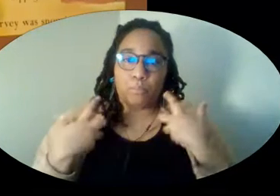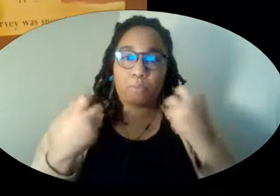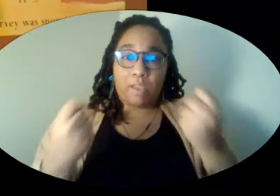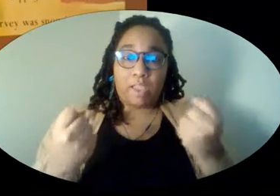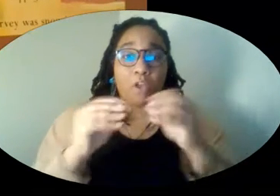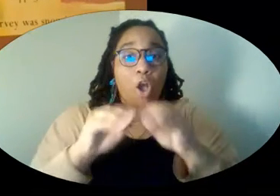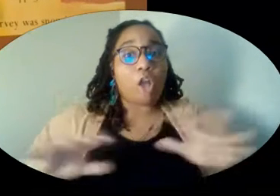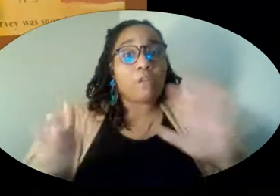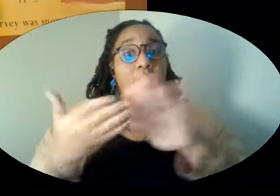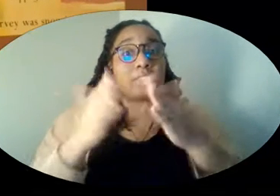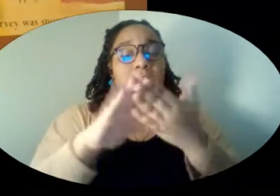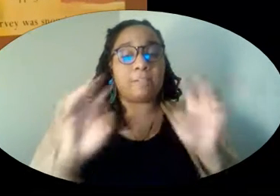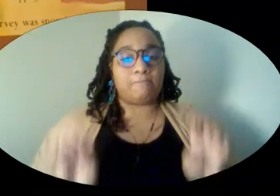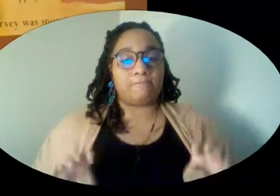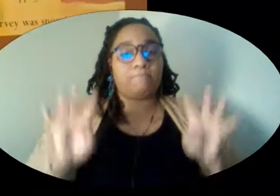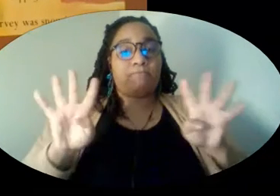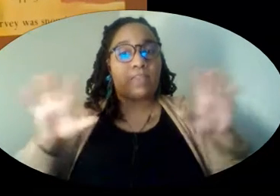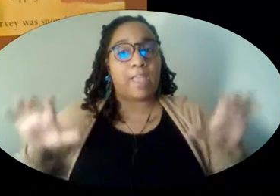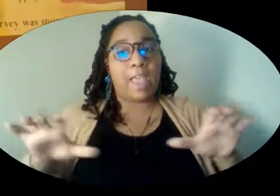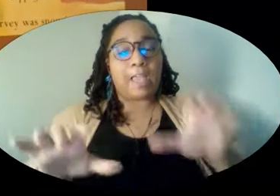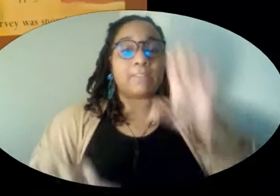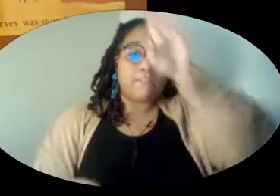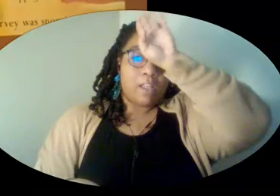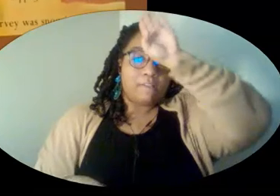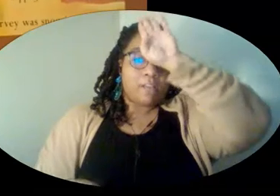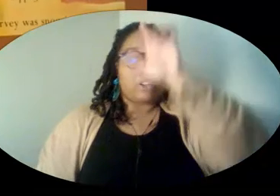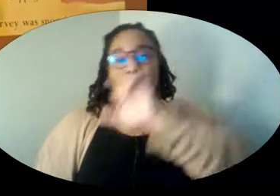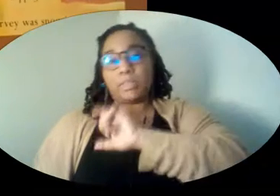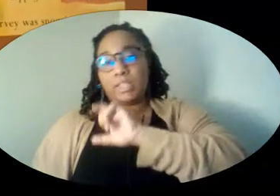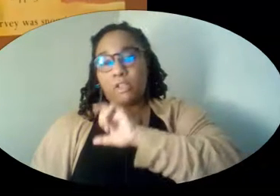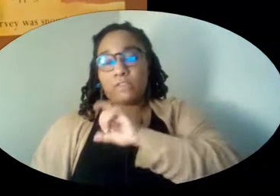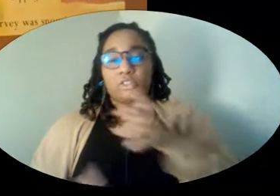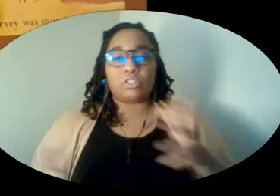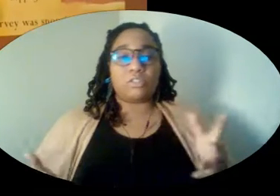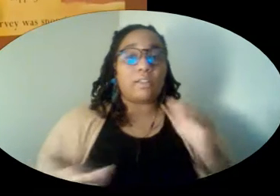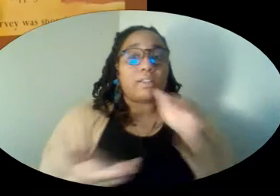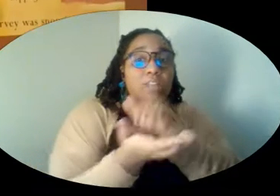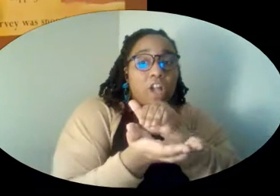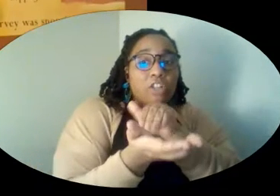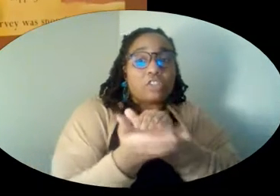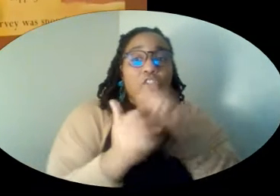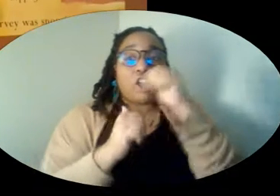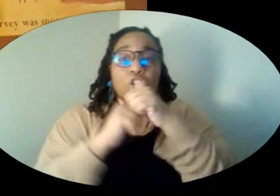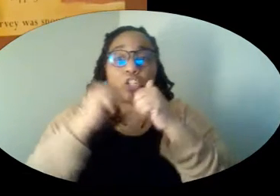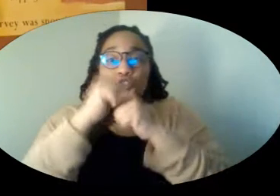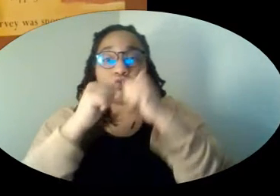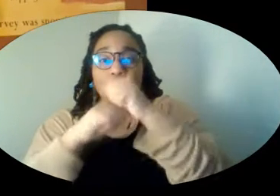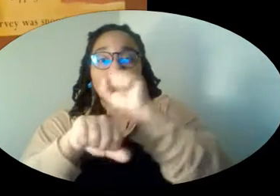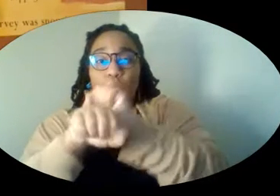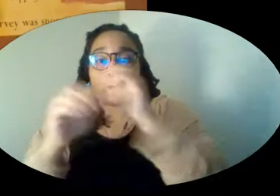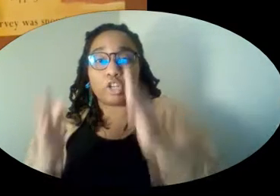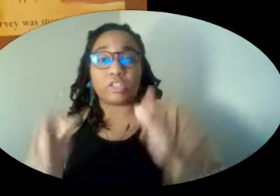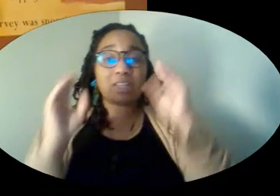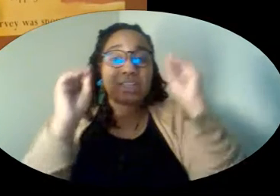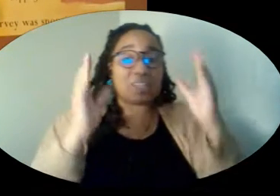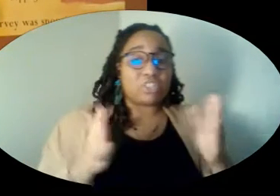The entire city sprang into action. Firefighters and police officers and doctors and construction workers and